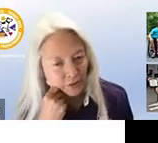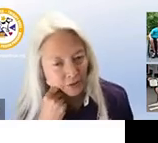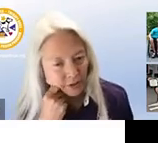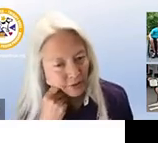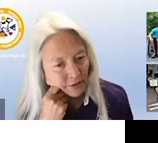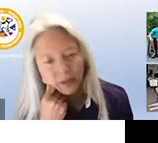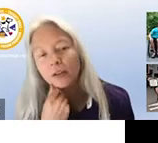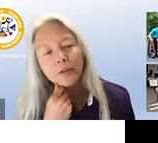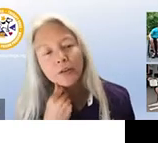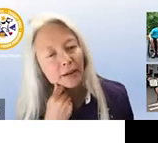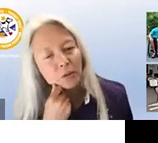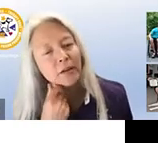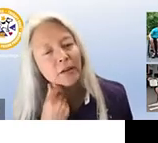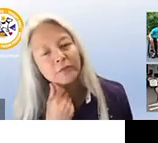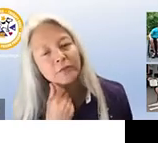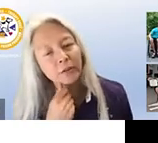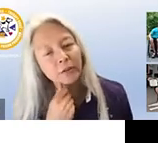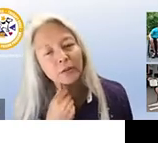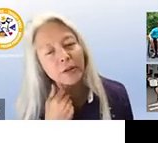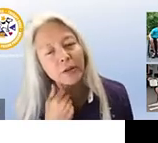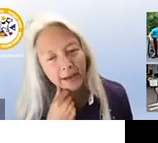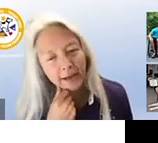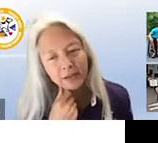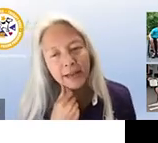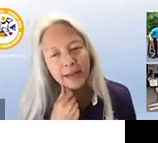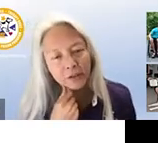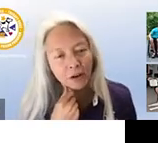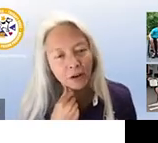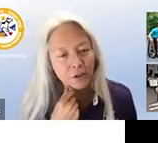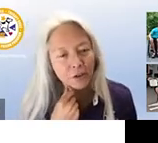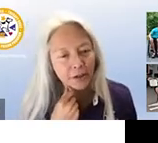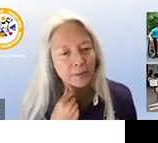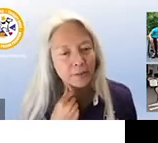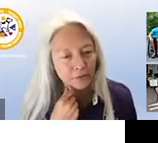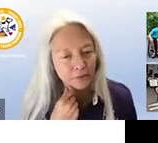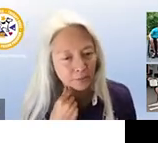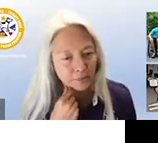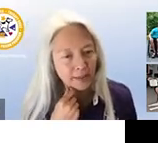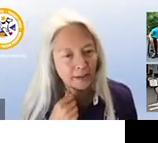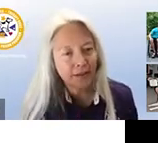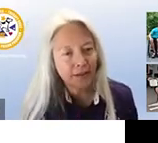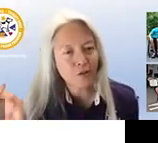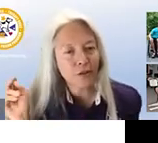they answer yes you can ask what type of work or task has the dog been trained to perform